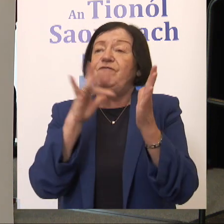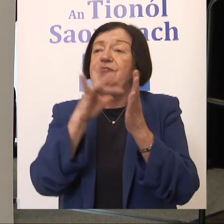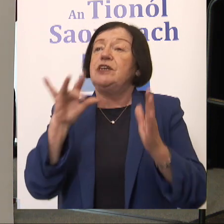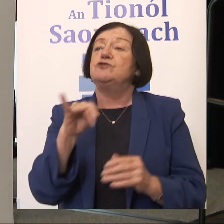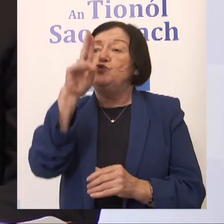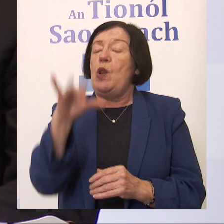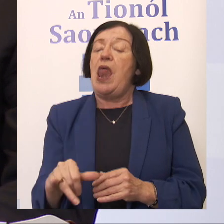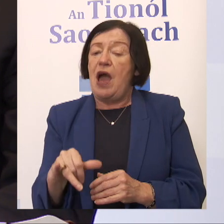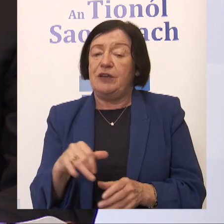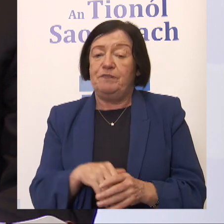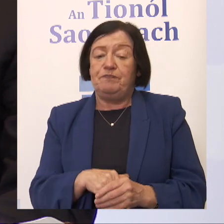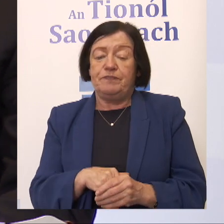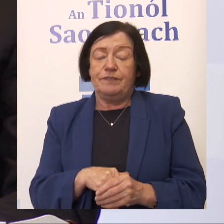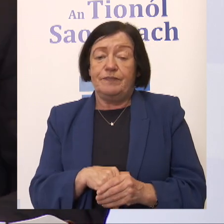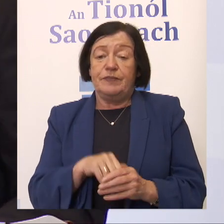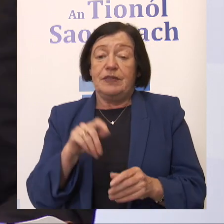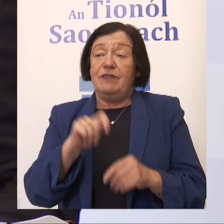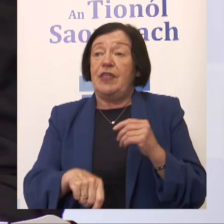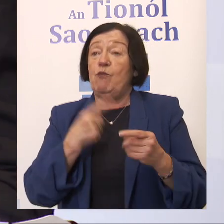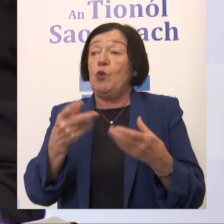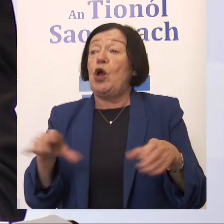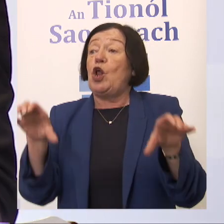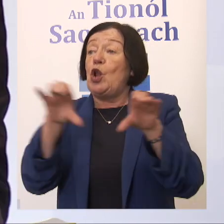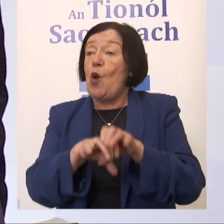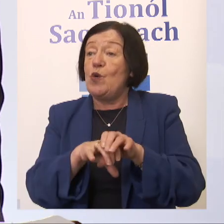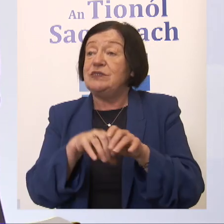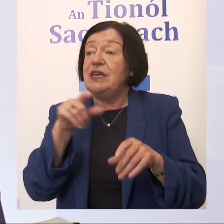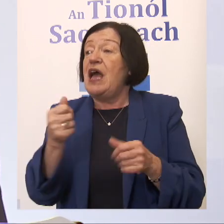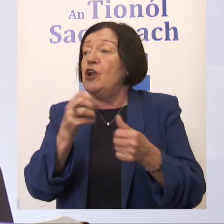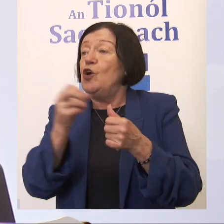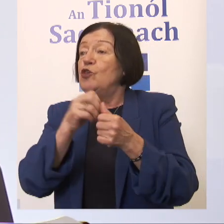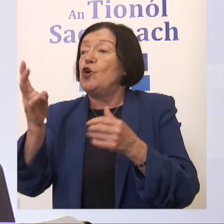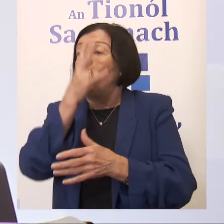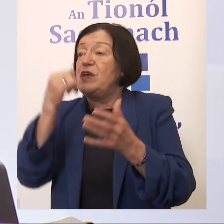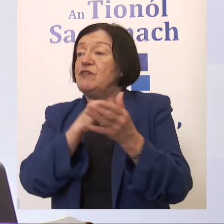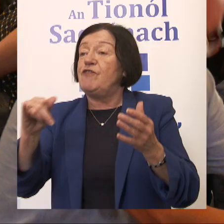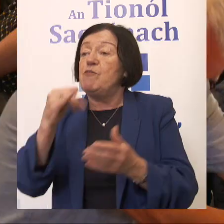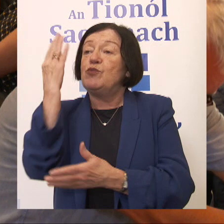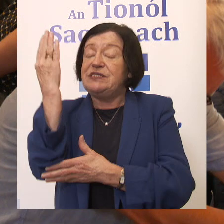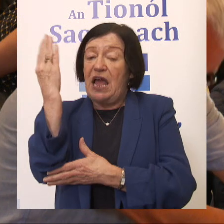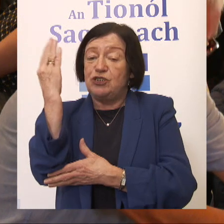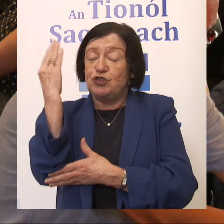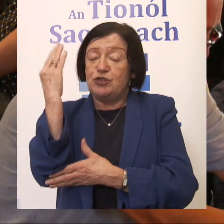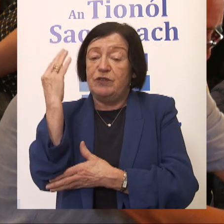July. Then we're going to close out any outstanding questions from the presenters from